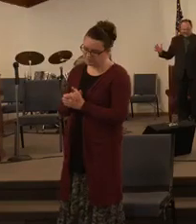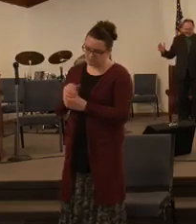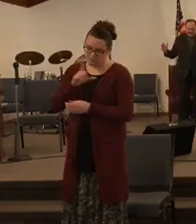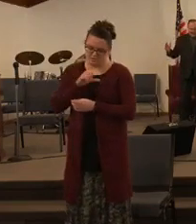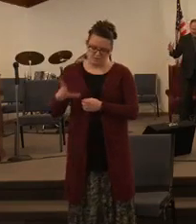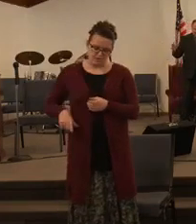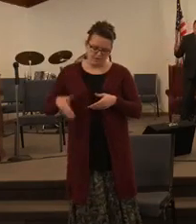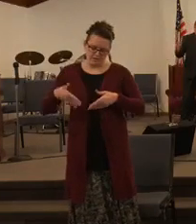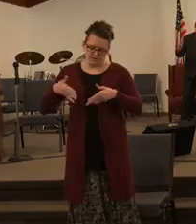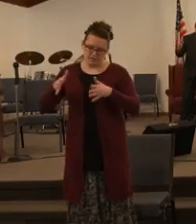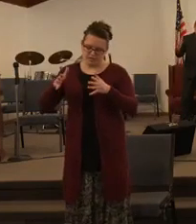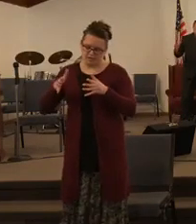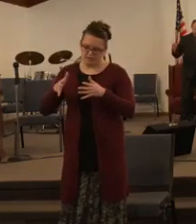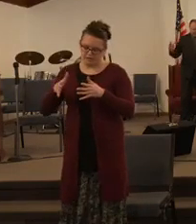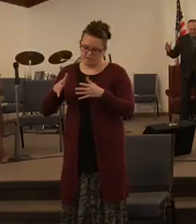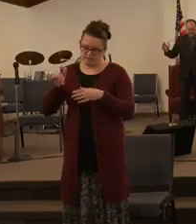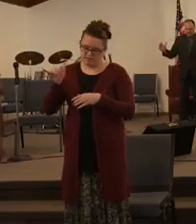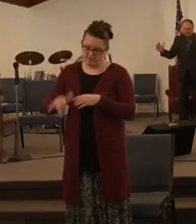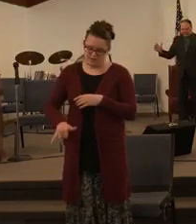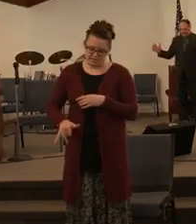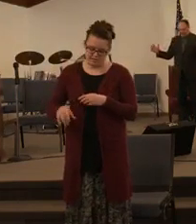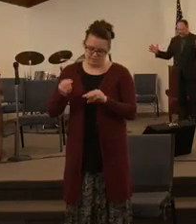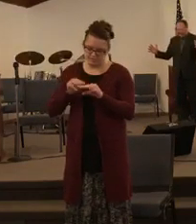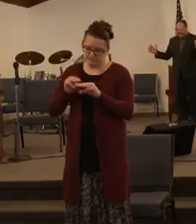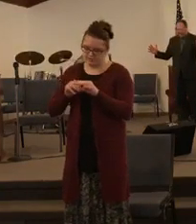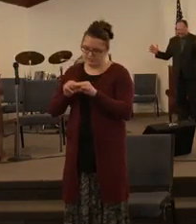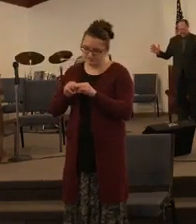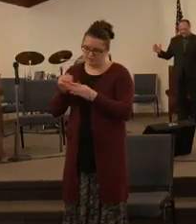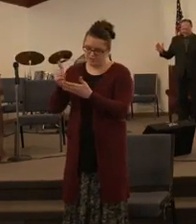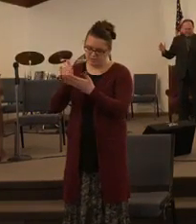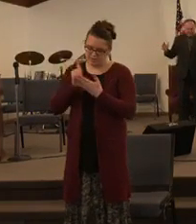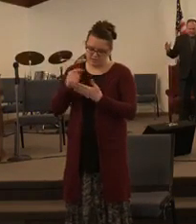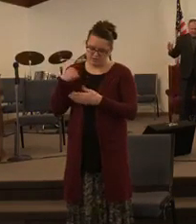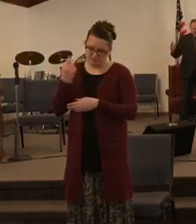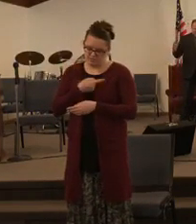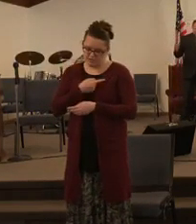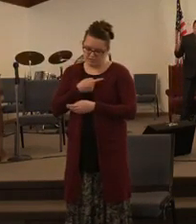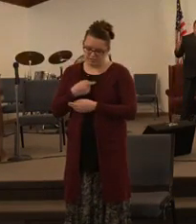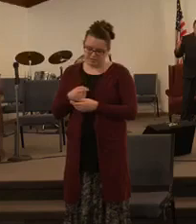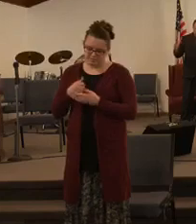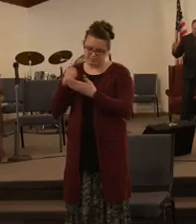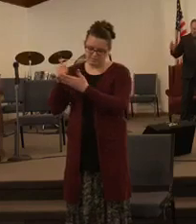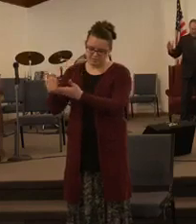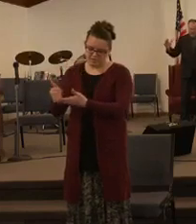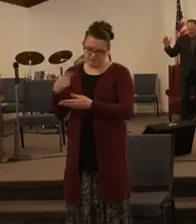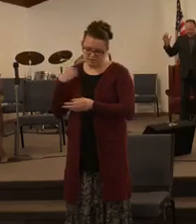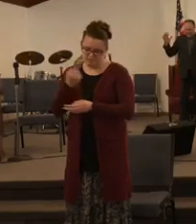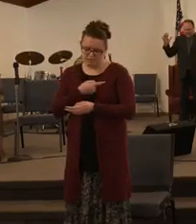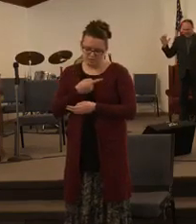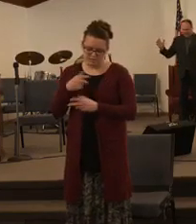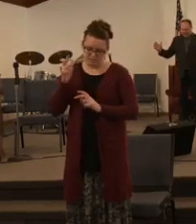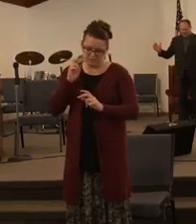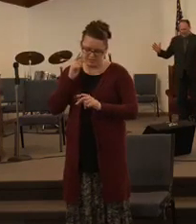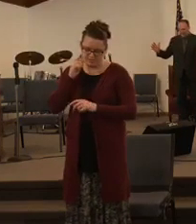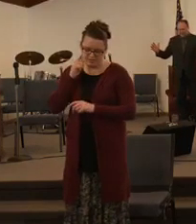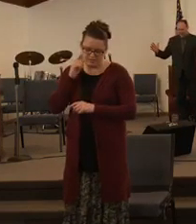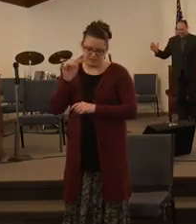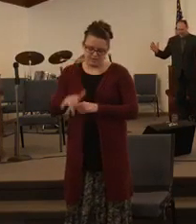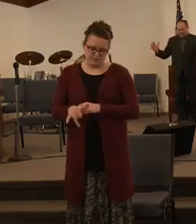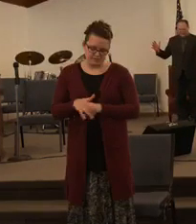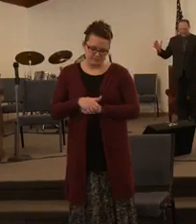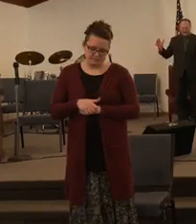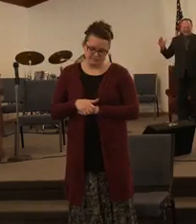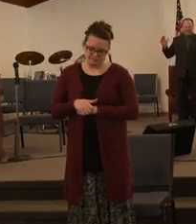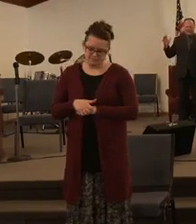this word would be a help and a strength to each and every one that has heard and received this word tonight Lord help us oh